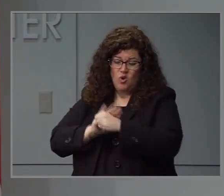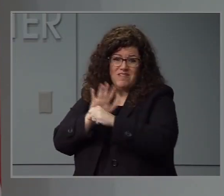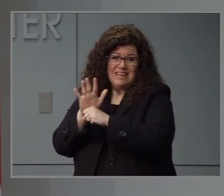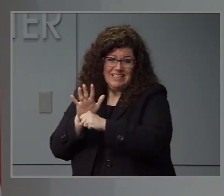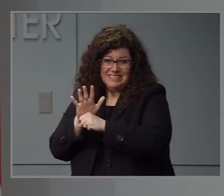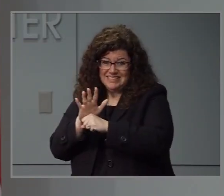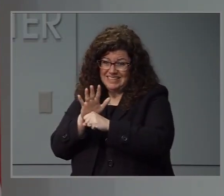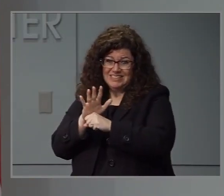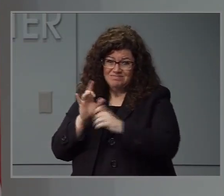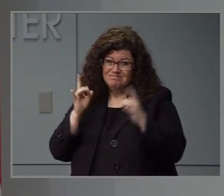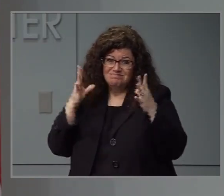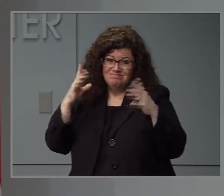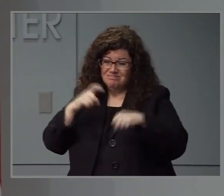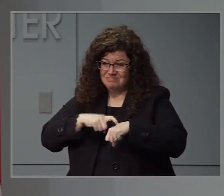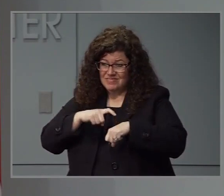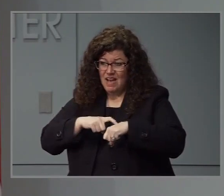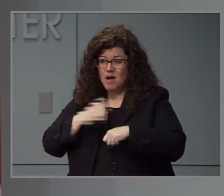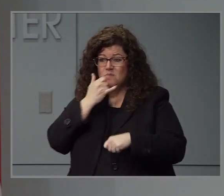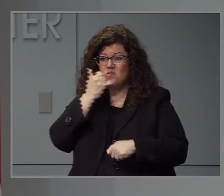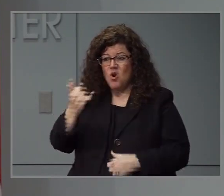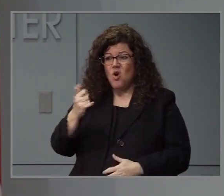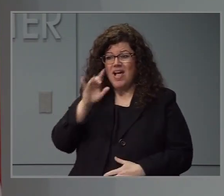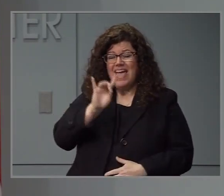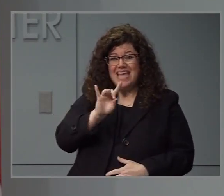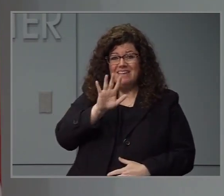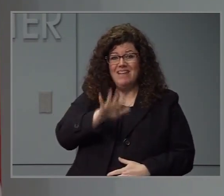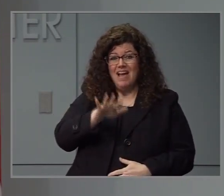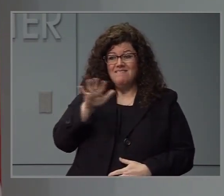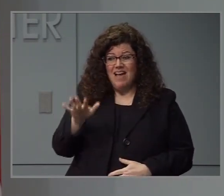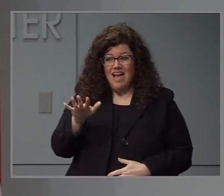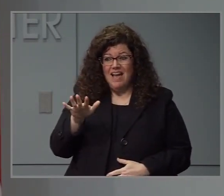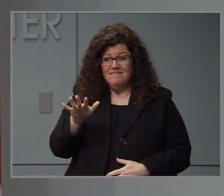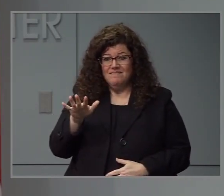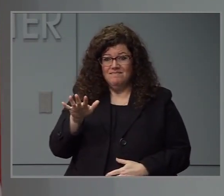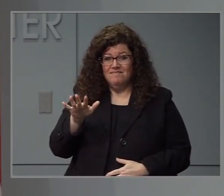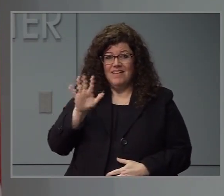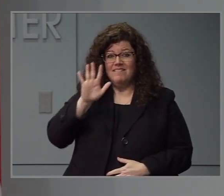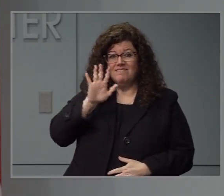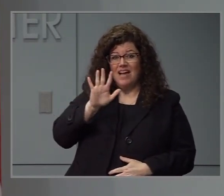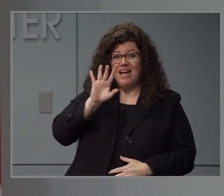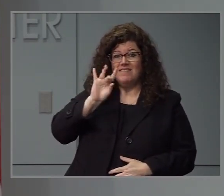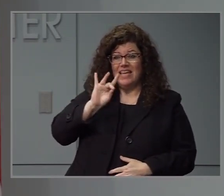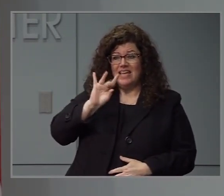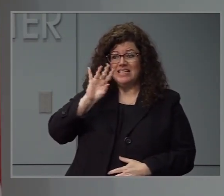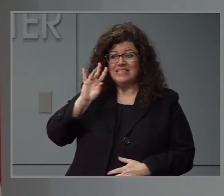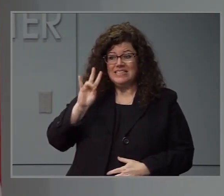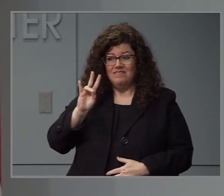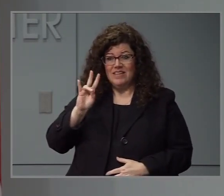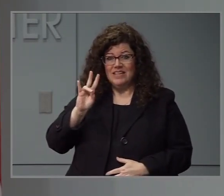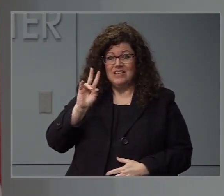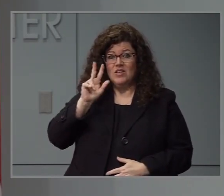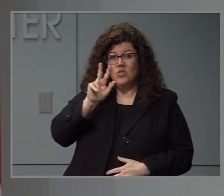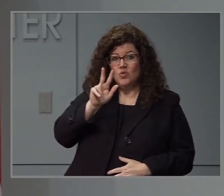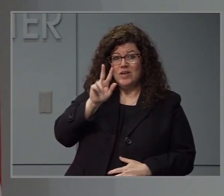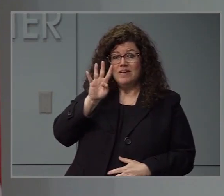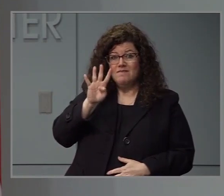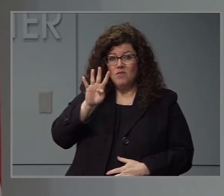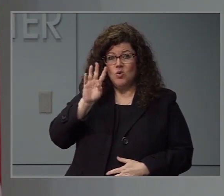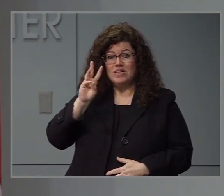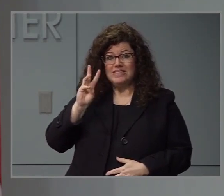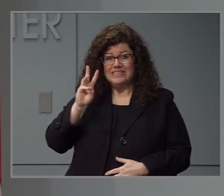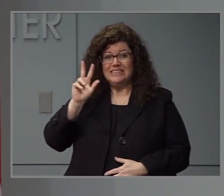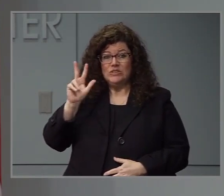crisis. Call 1-855-587-3463